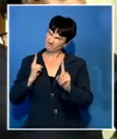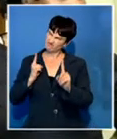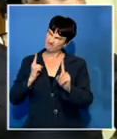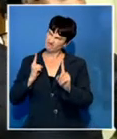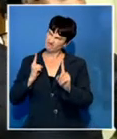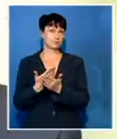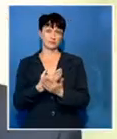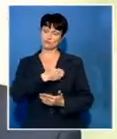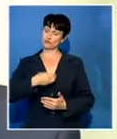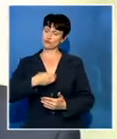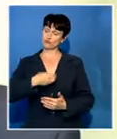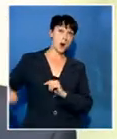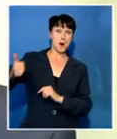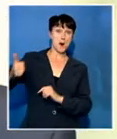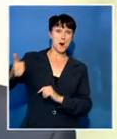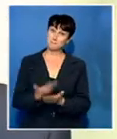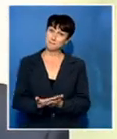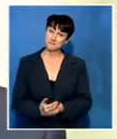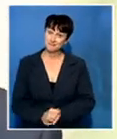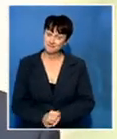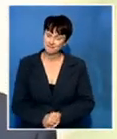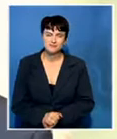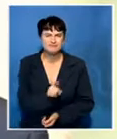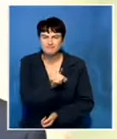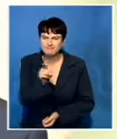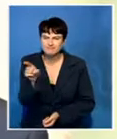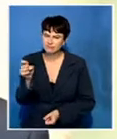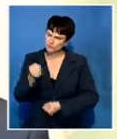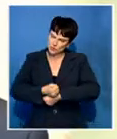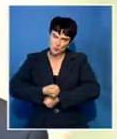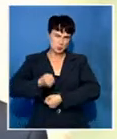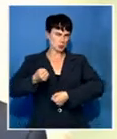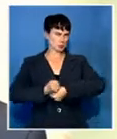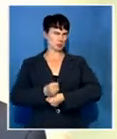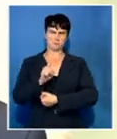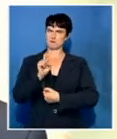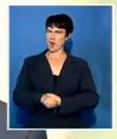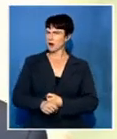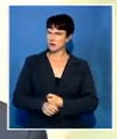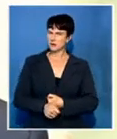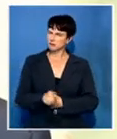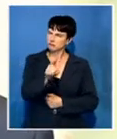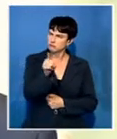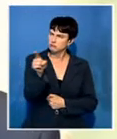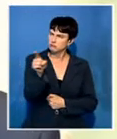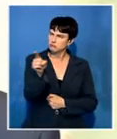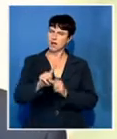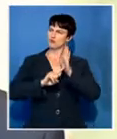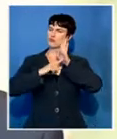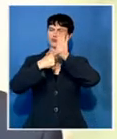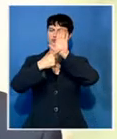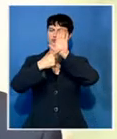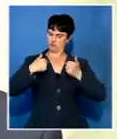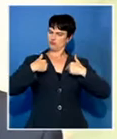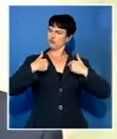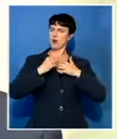Work and demonstrate the quality of a leader,